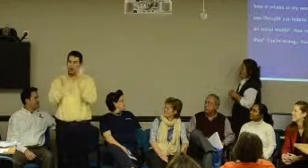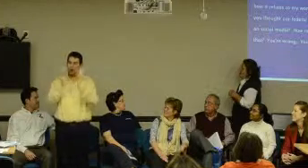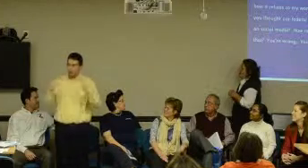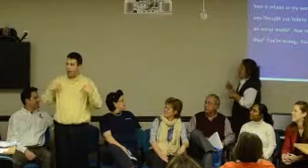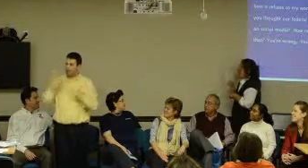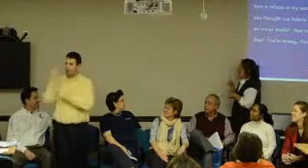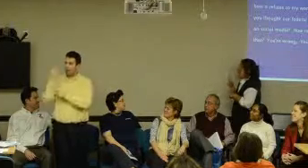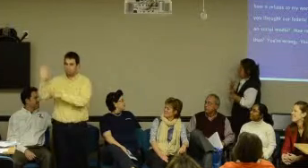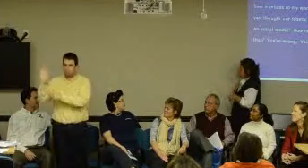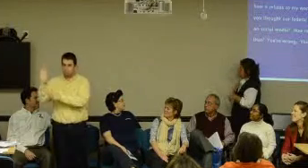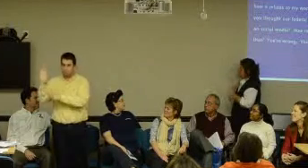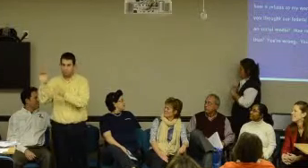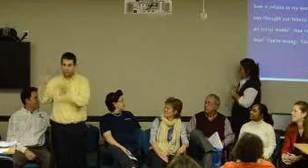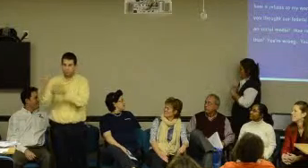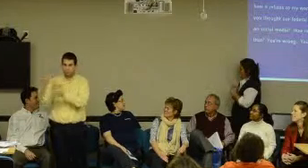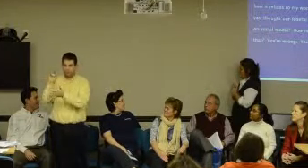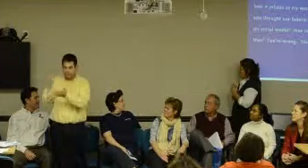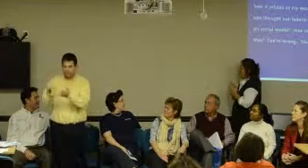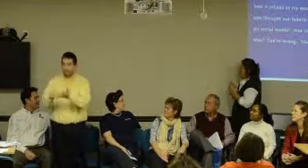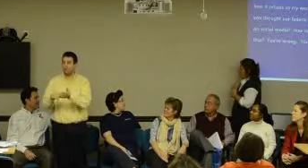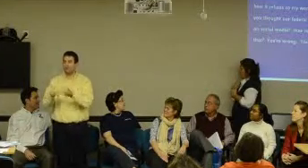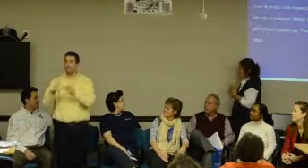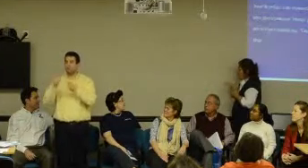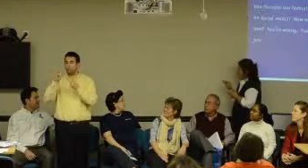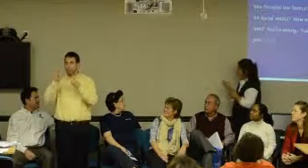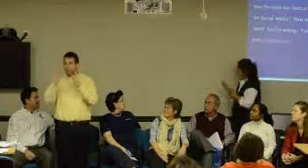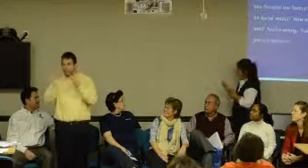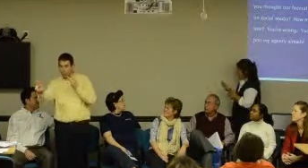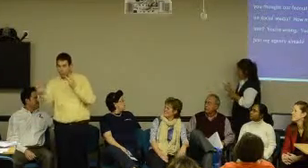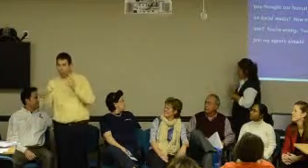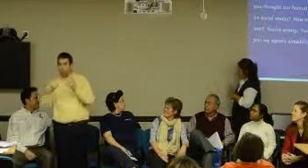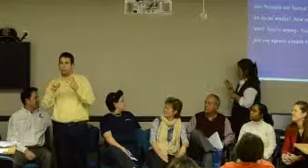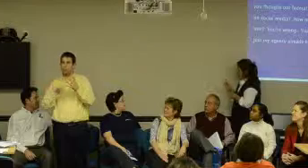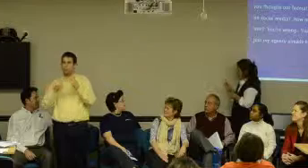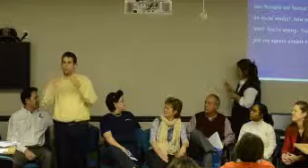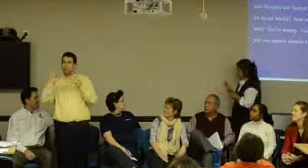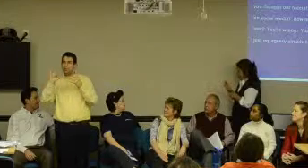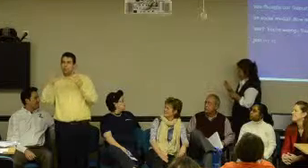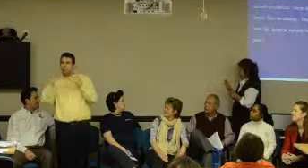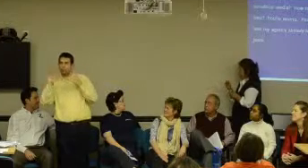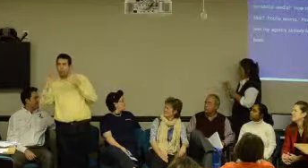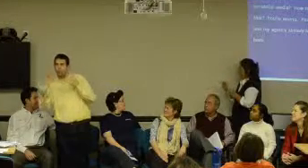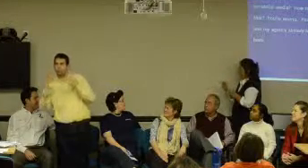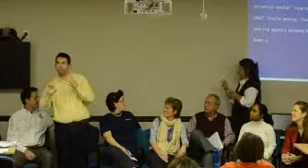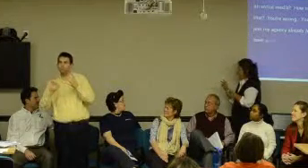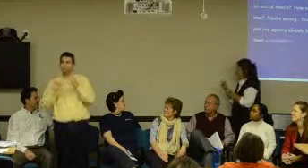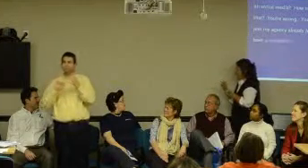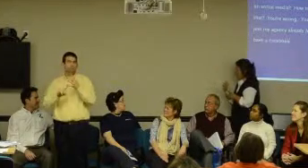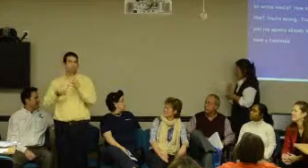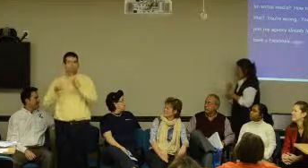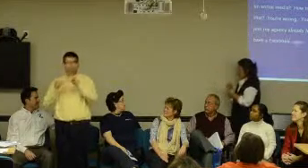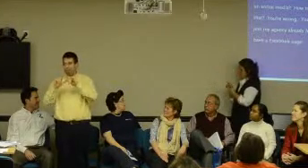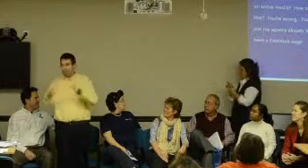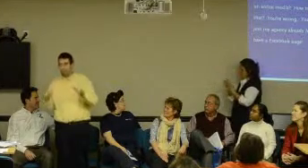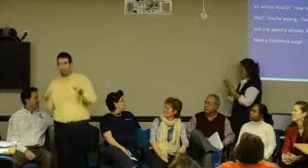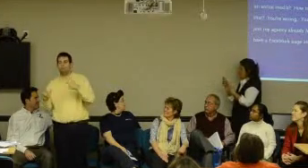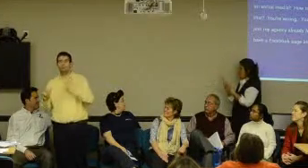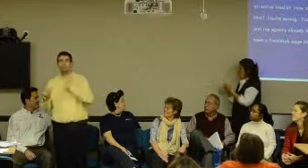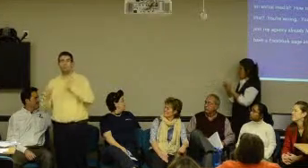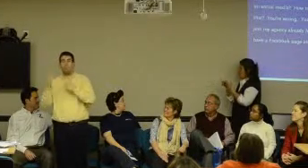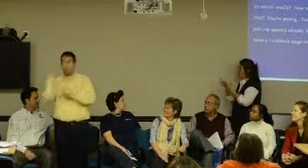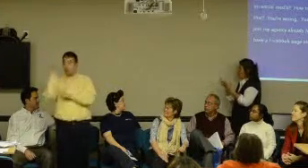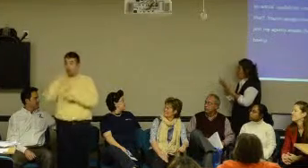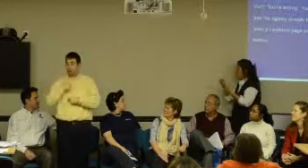Not just my, my agency already has Facebook. They have a Facebook page and fan page. We have Twitter, YouTube,